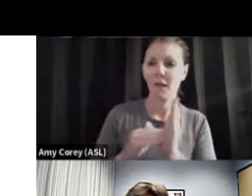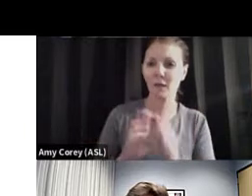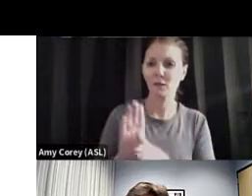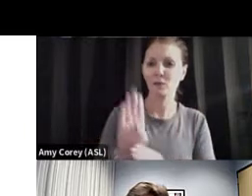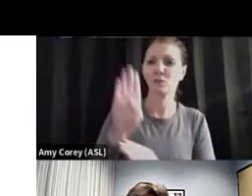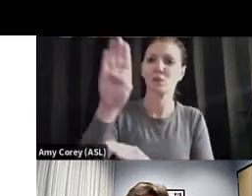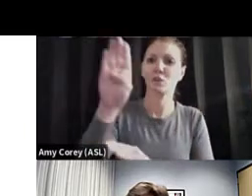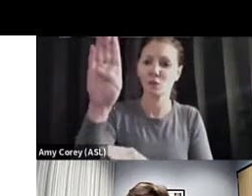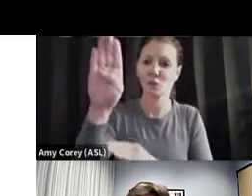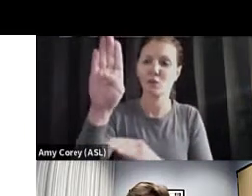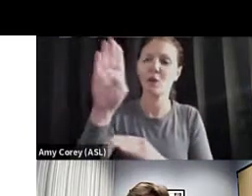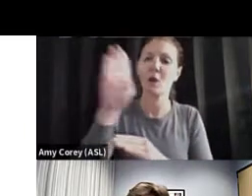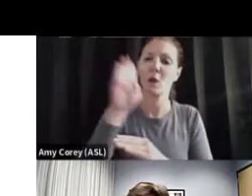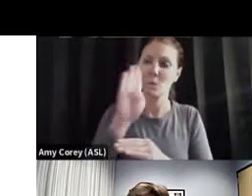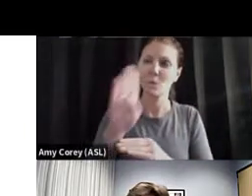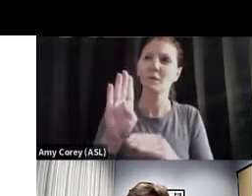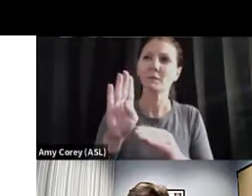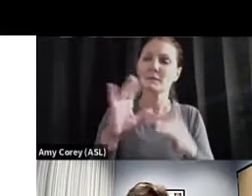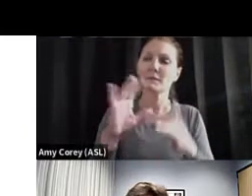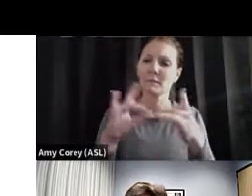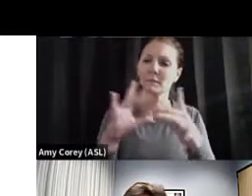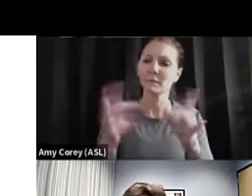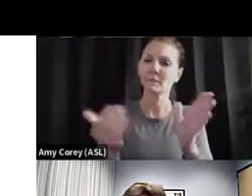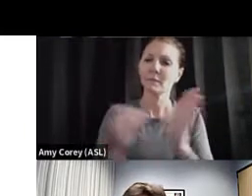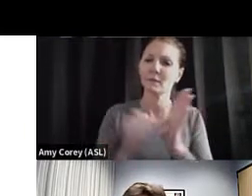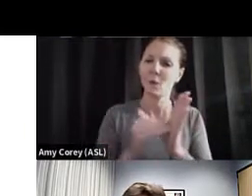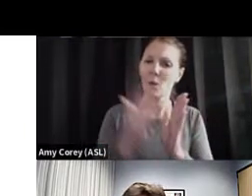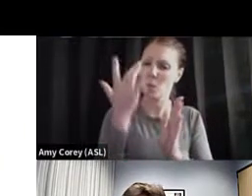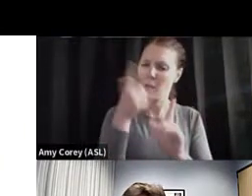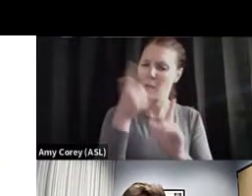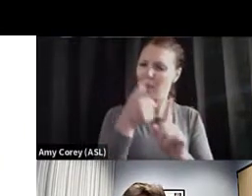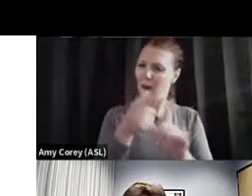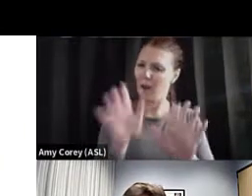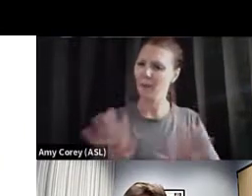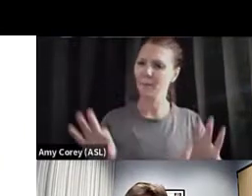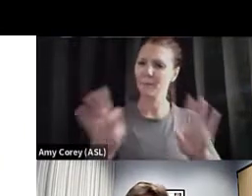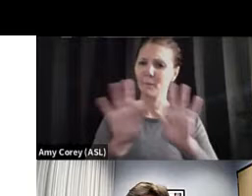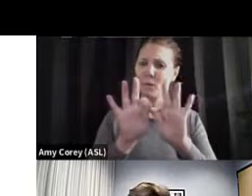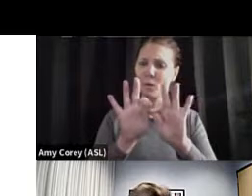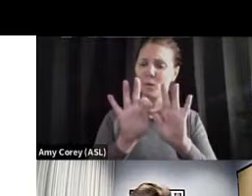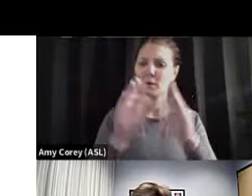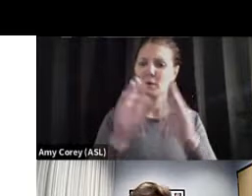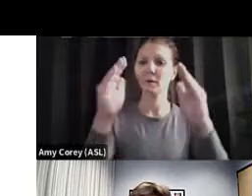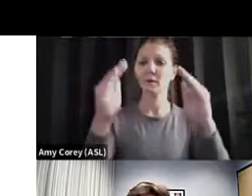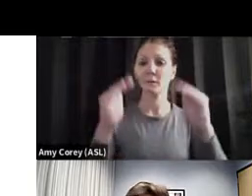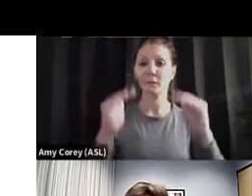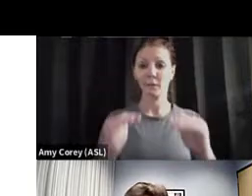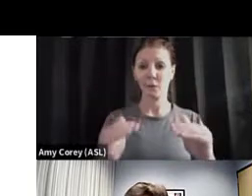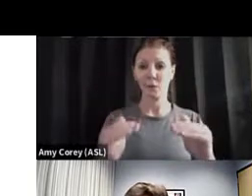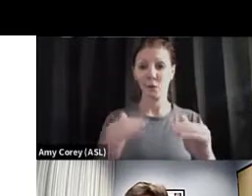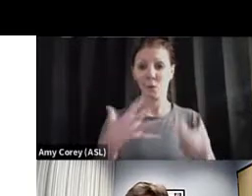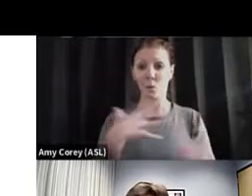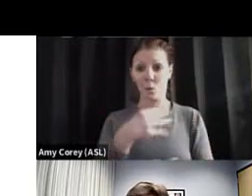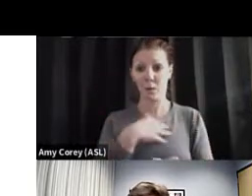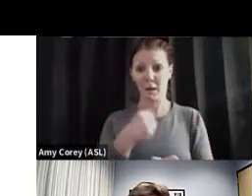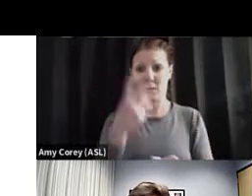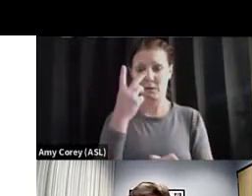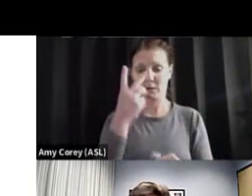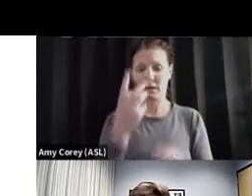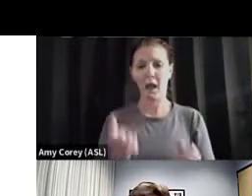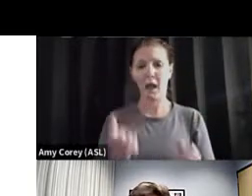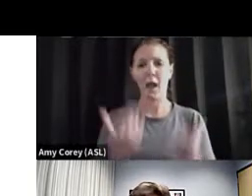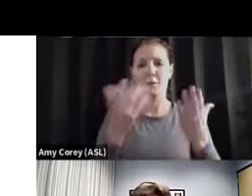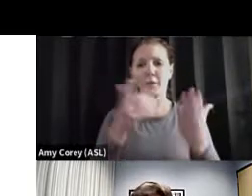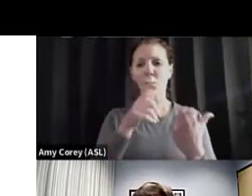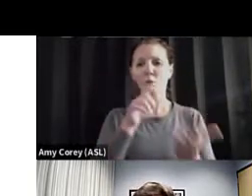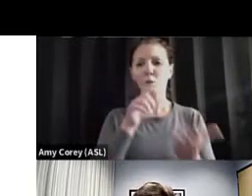bit about and try to explain it to you and why that's important. Now, in white, you see the number of people that have died as a result of COVID-19 throughout